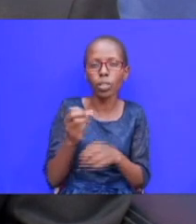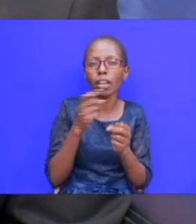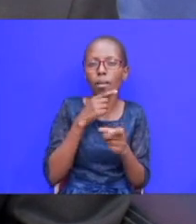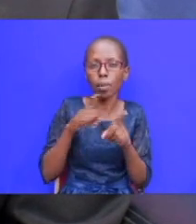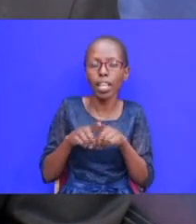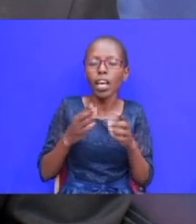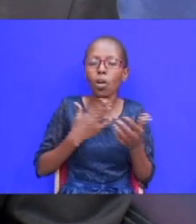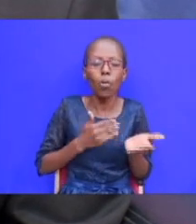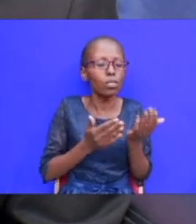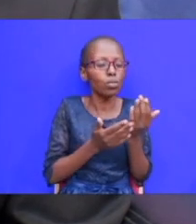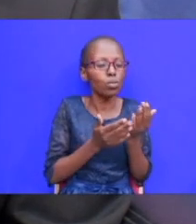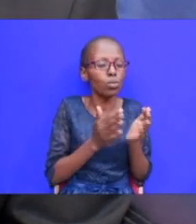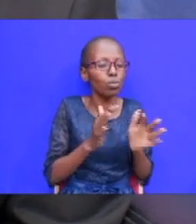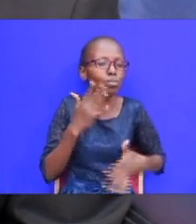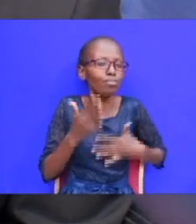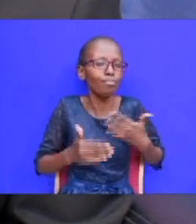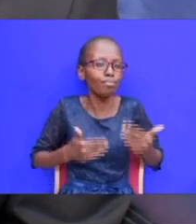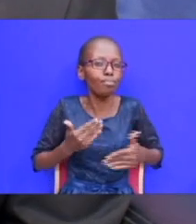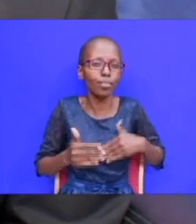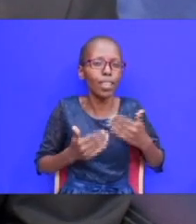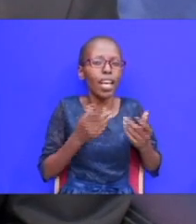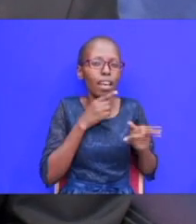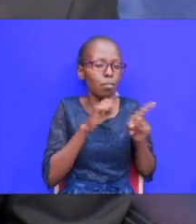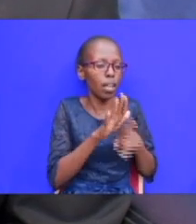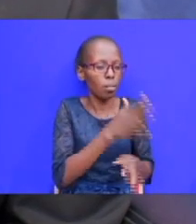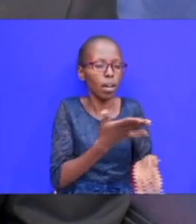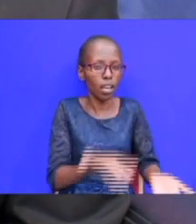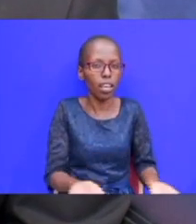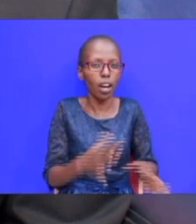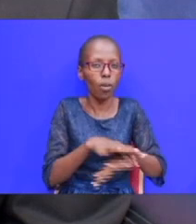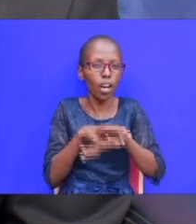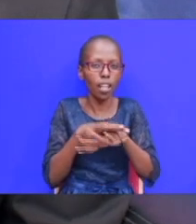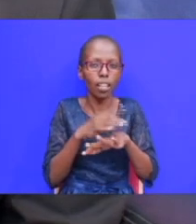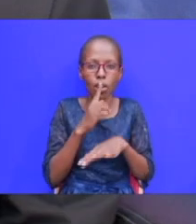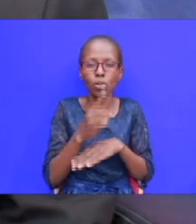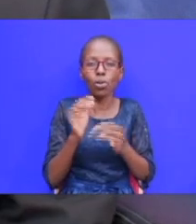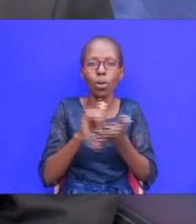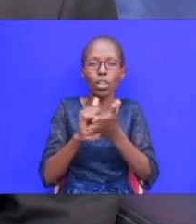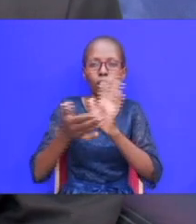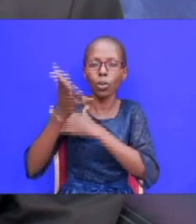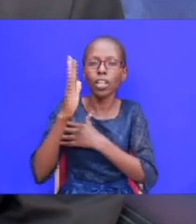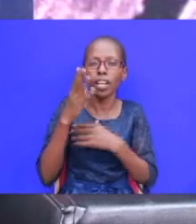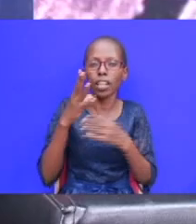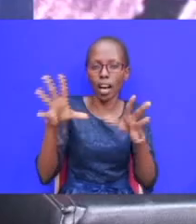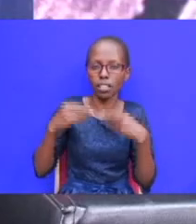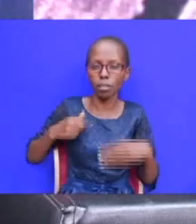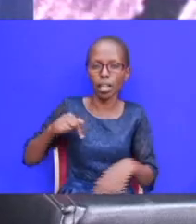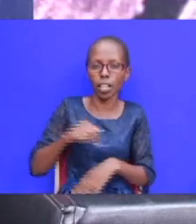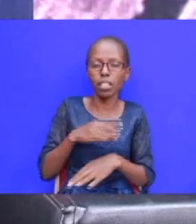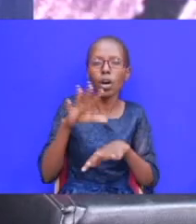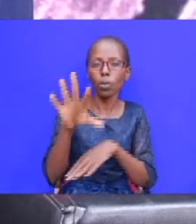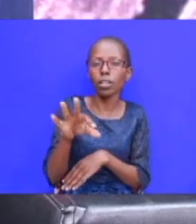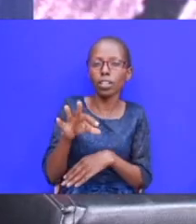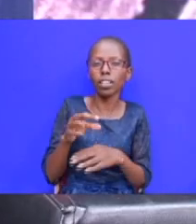so at times we also need to send gifts to god so that god can accept our sacrifices amen we will pick it up from there i